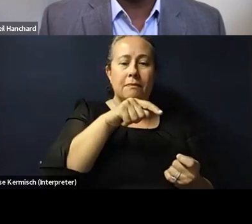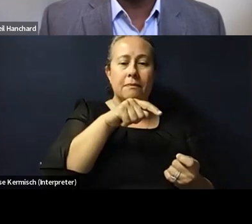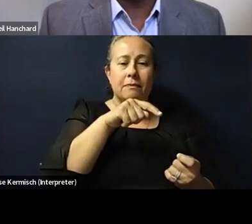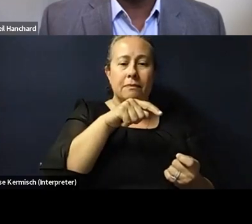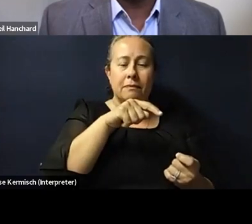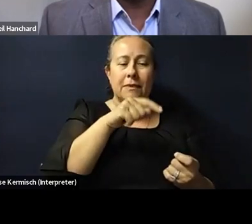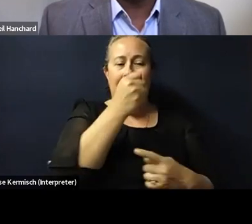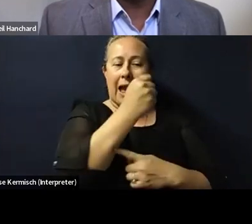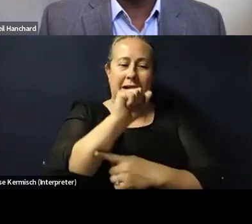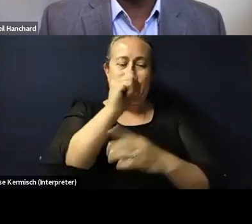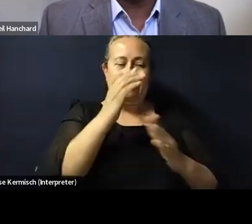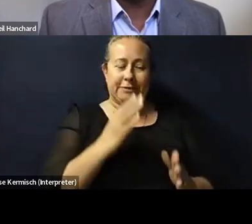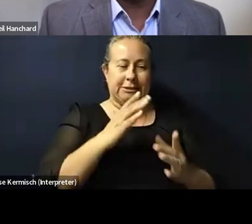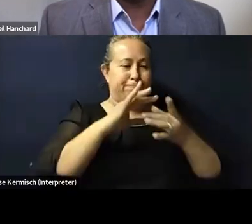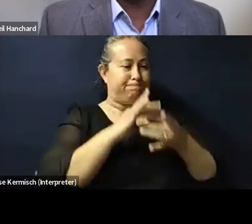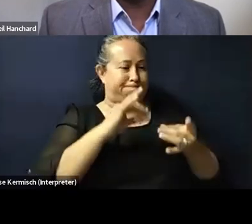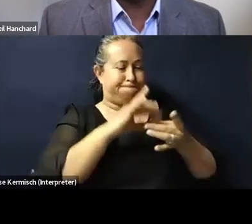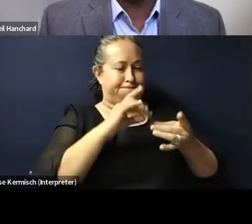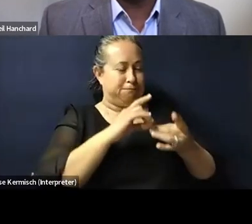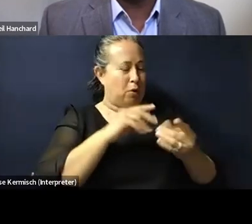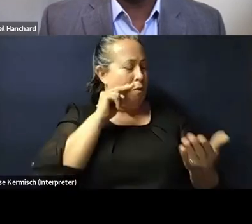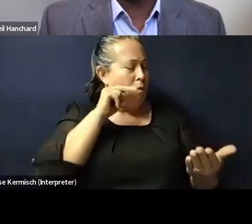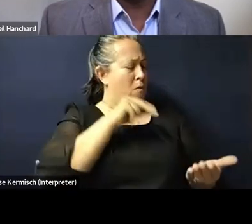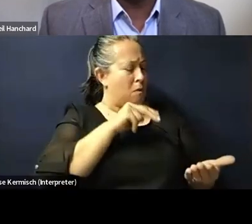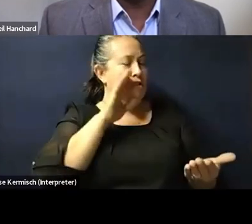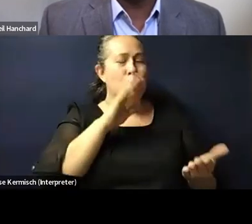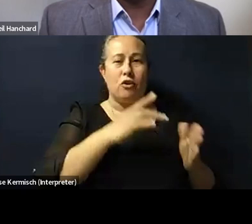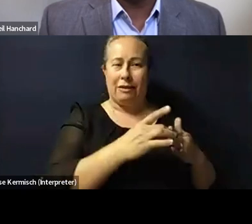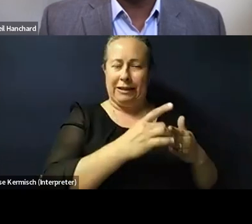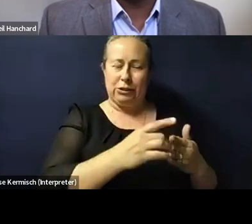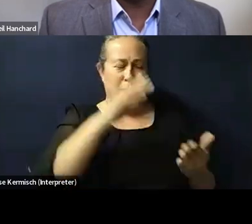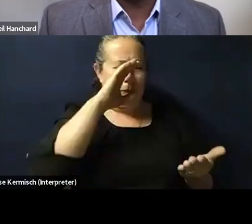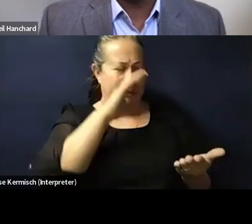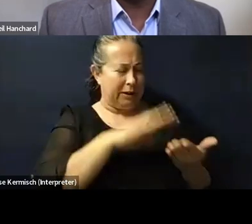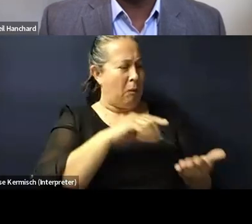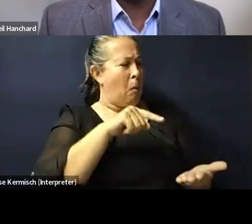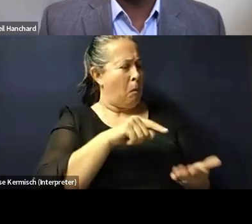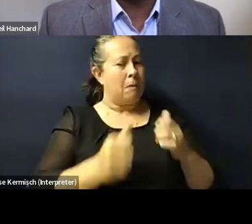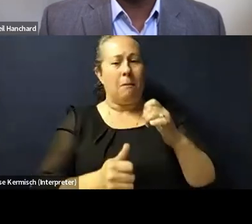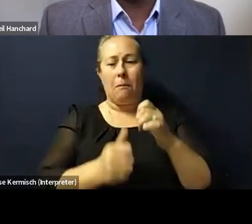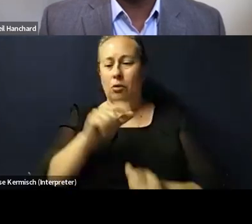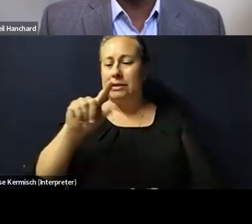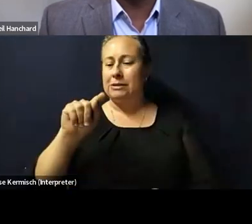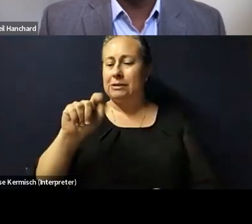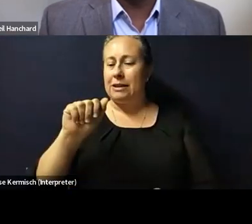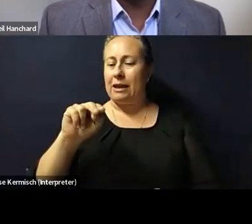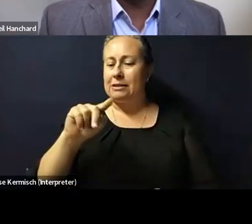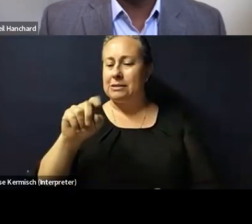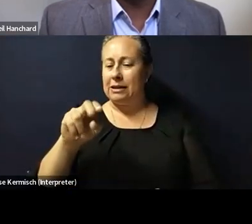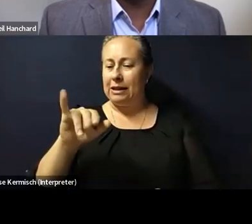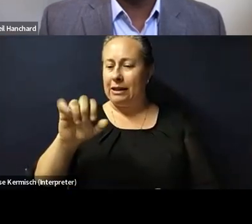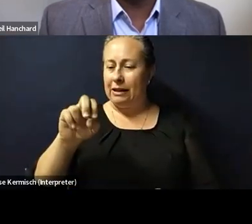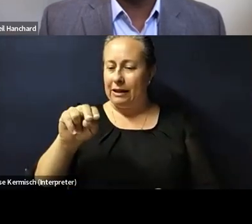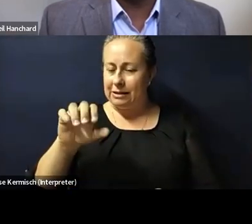leads us to believe that, you know, like most Tanzanians are incredibly dark-skinned and most people with albinism are